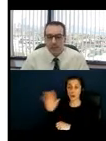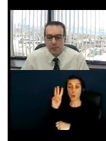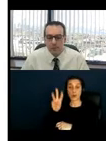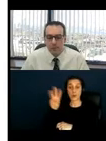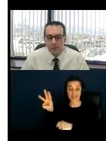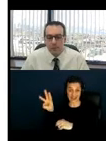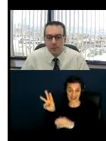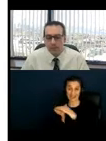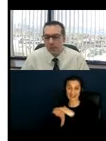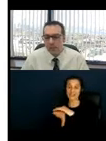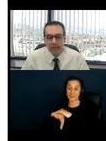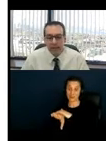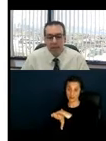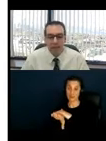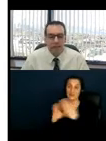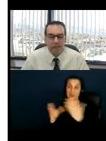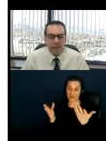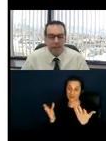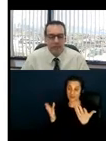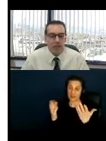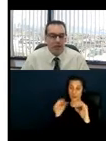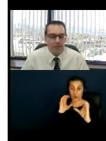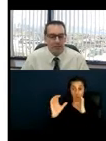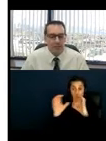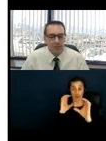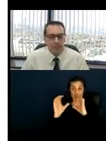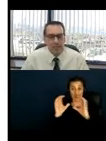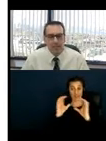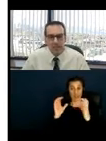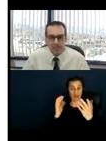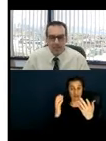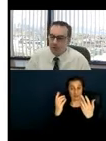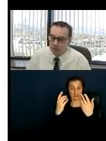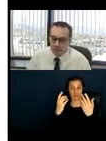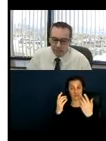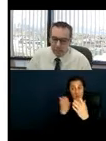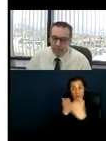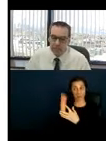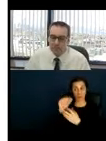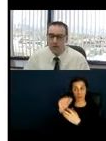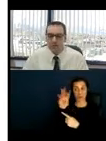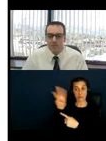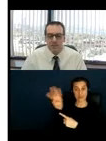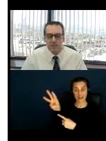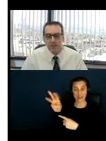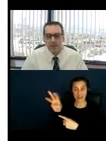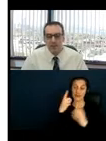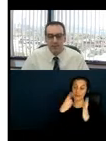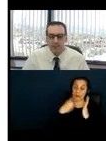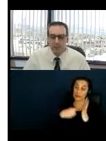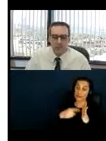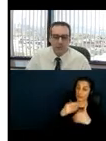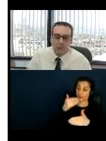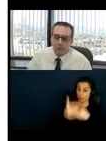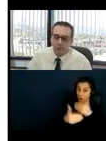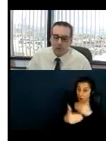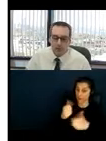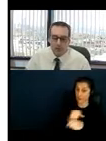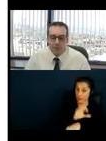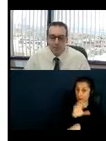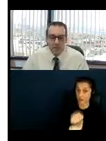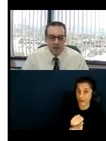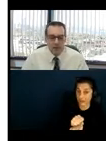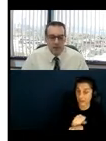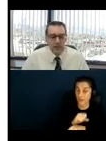effective communication can be had with that communication avenue, as items like reservation processes, menus, ordering